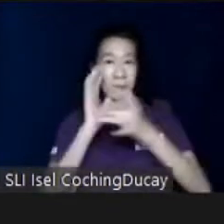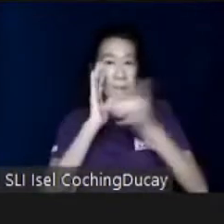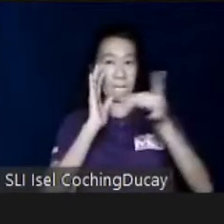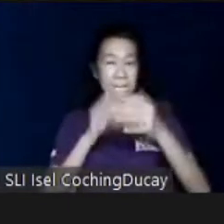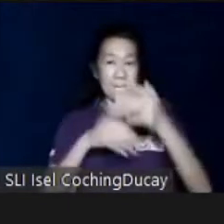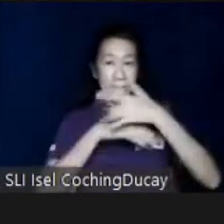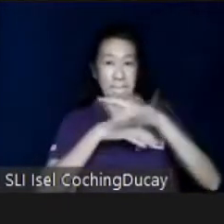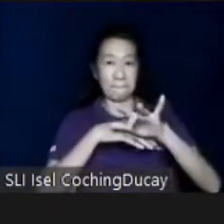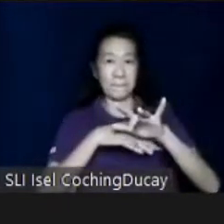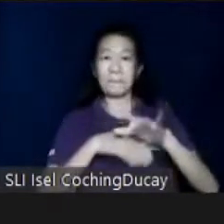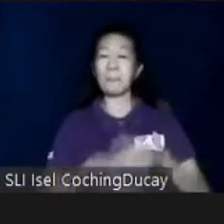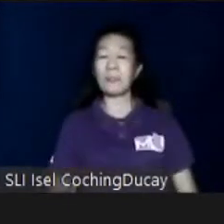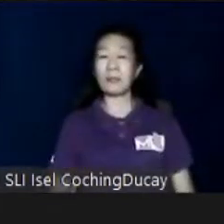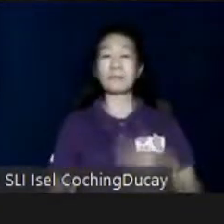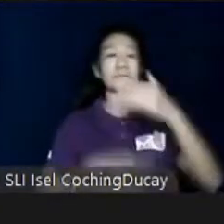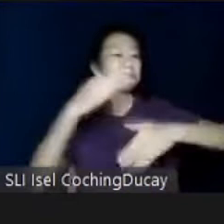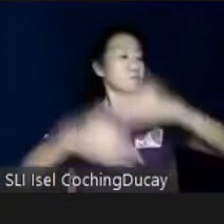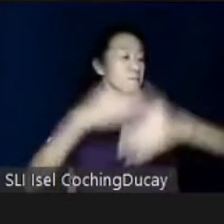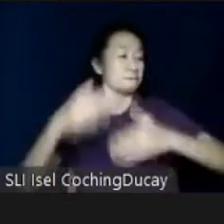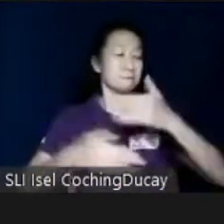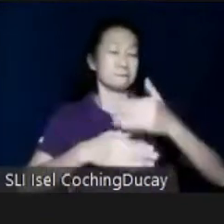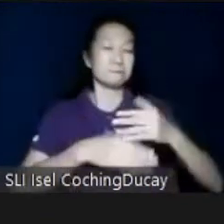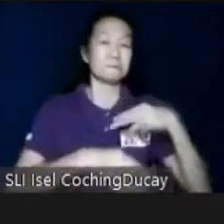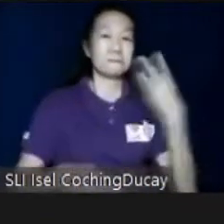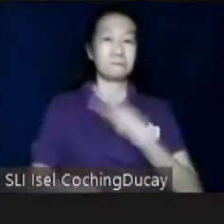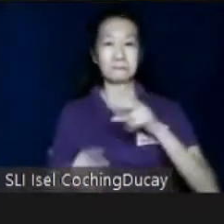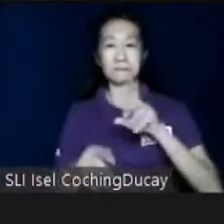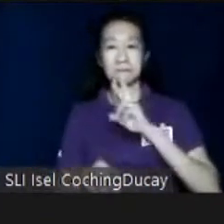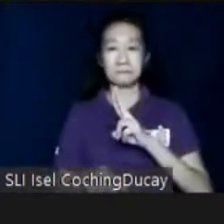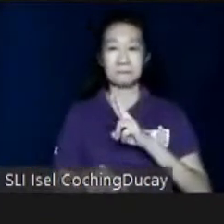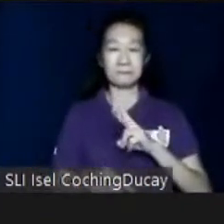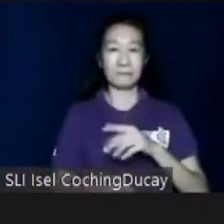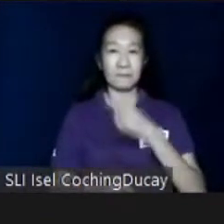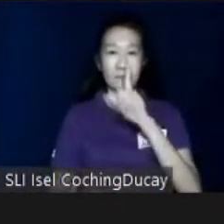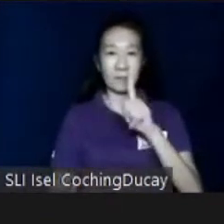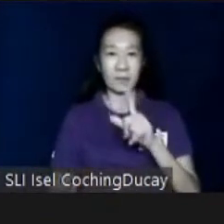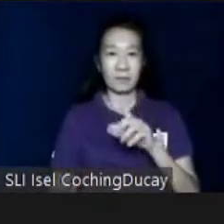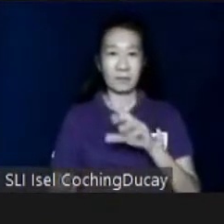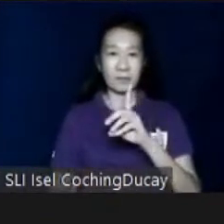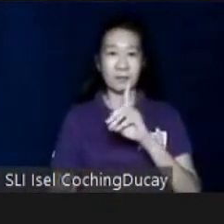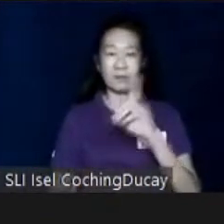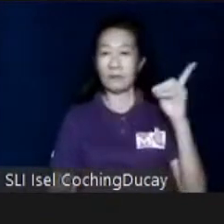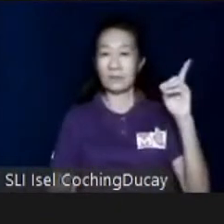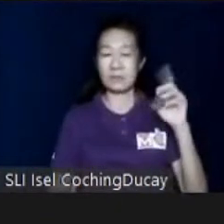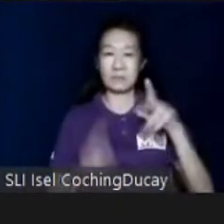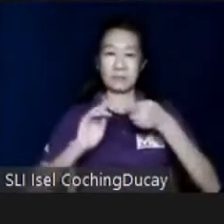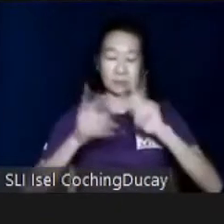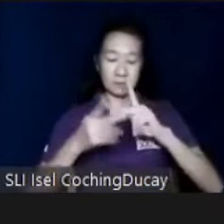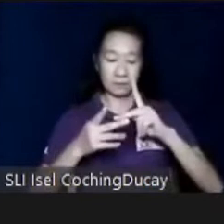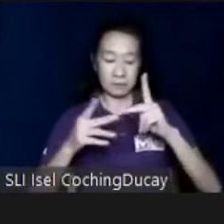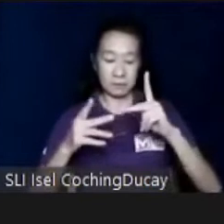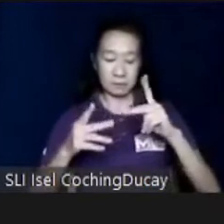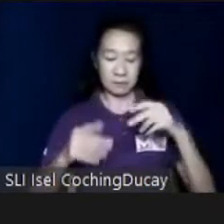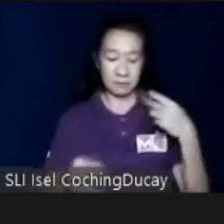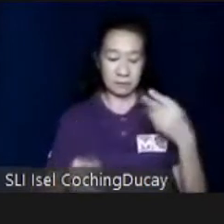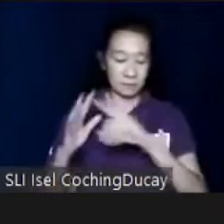input to a high-tech process. And we are very lucky to have Divergent as a partner. We